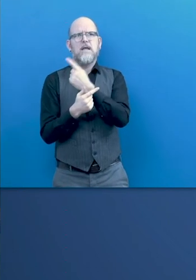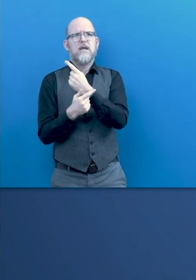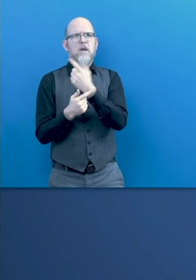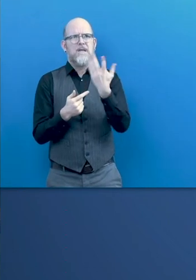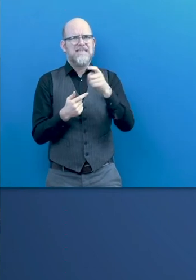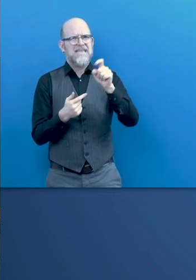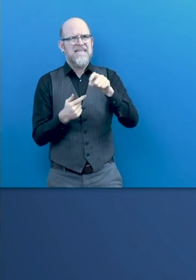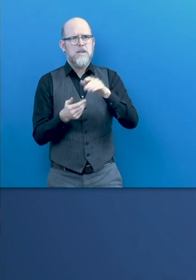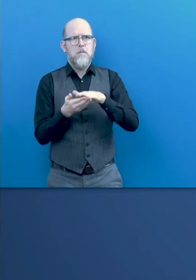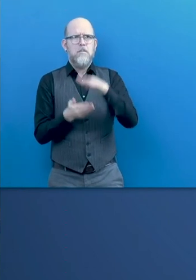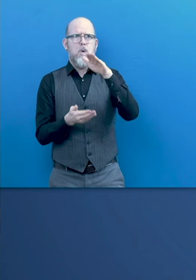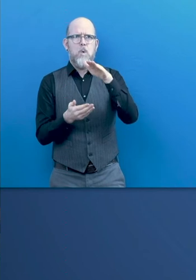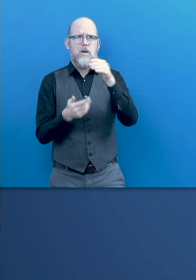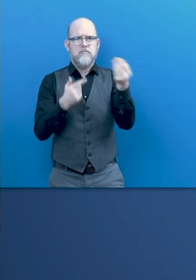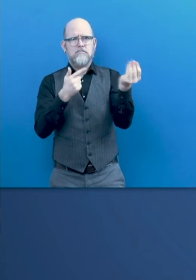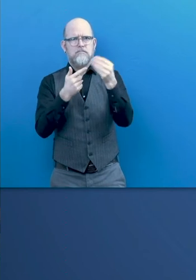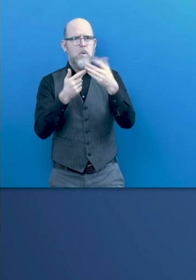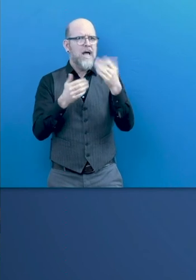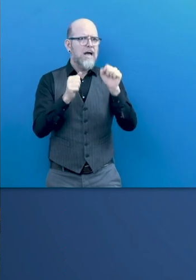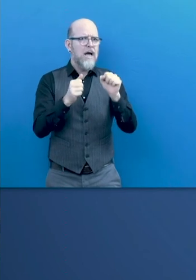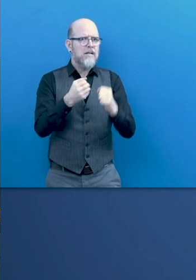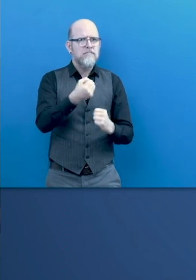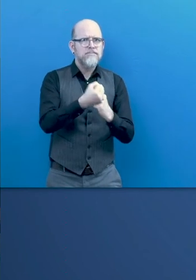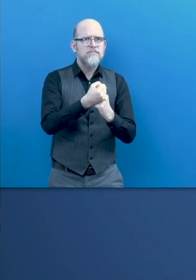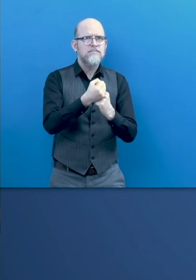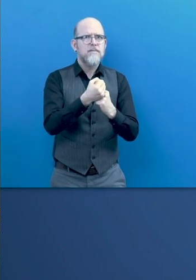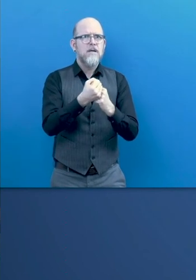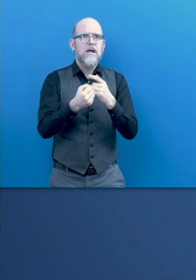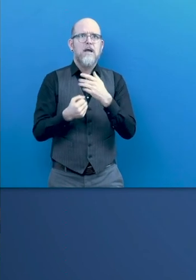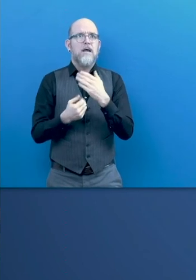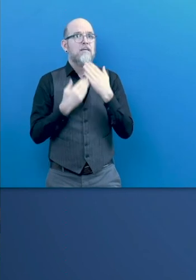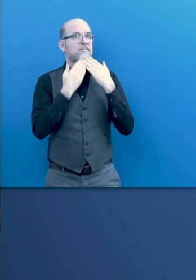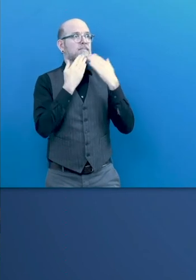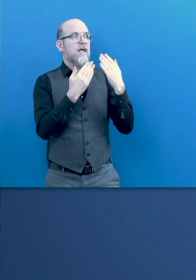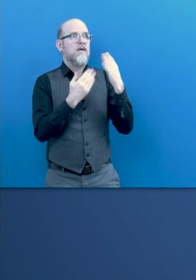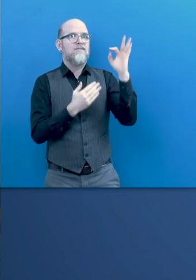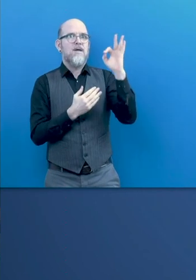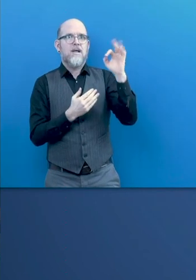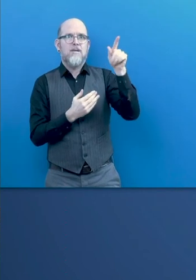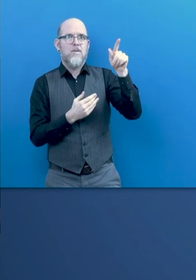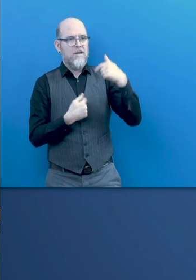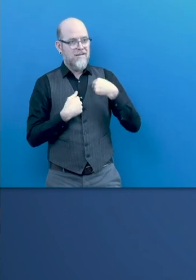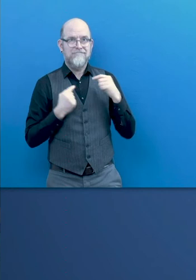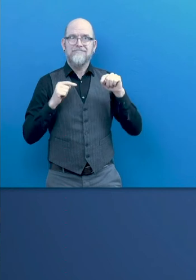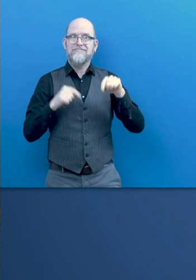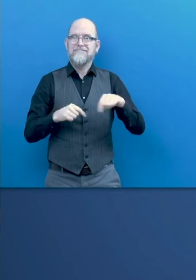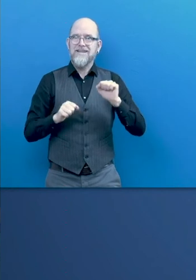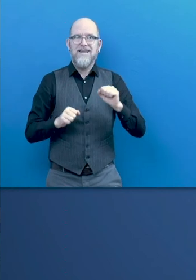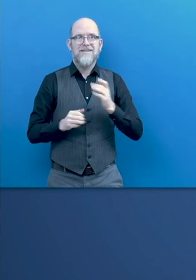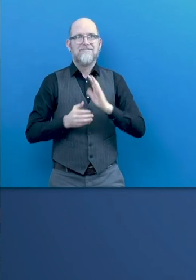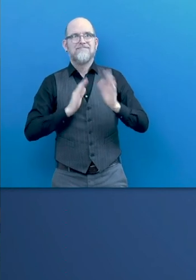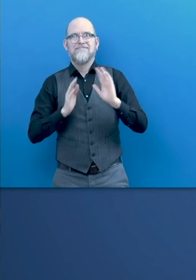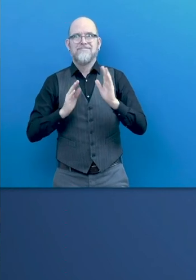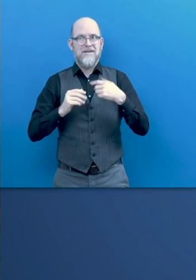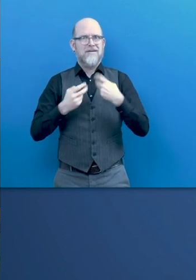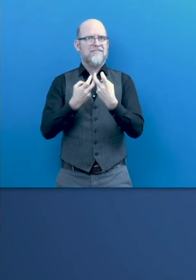Thank you. Thank you, Fernando. Thank you for your invitation to to be participating in this in this panel and also congratulations to all the